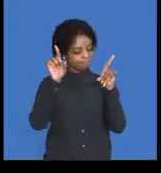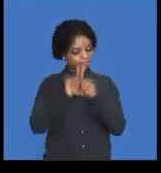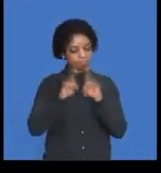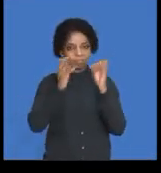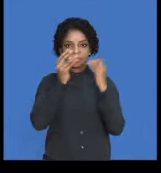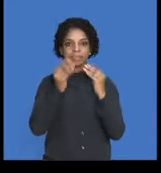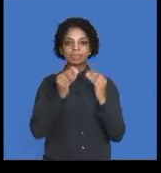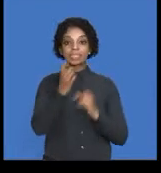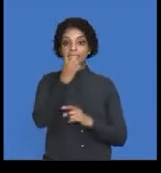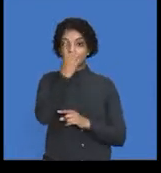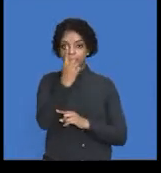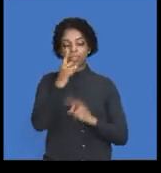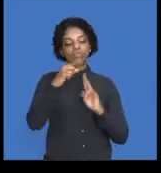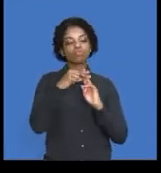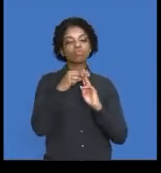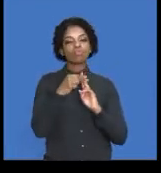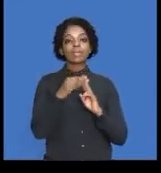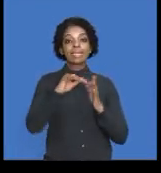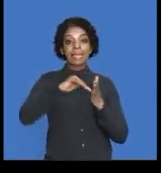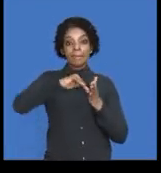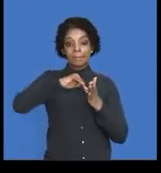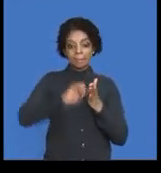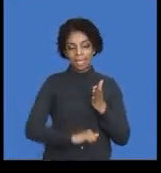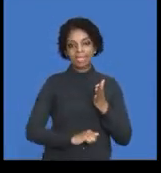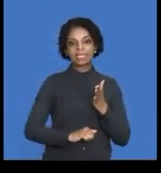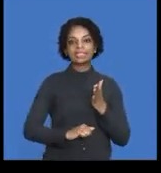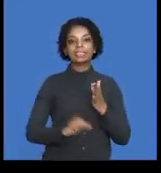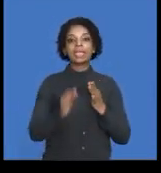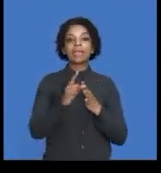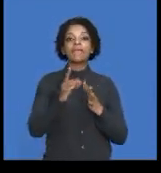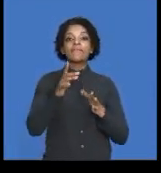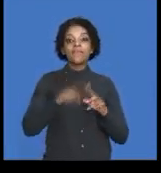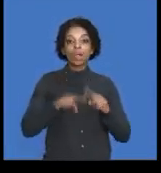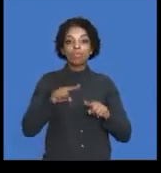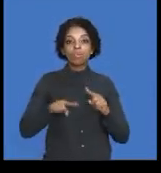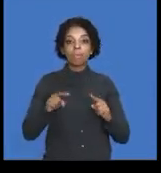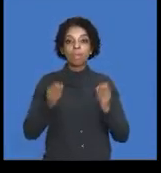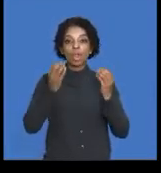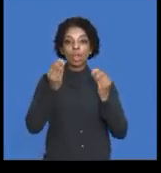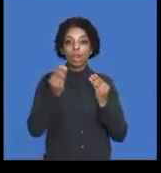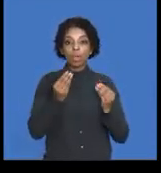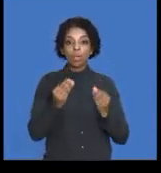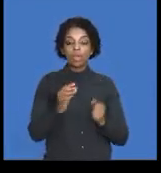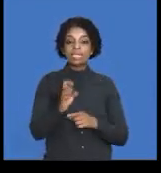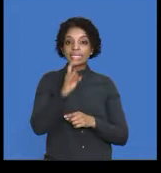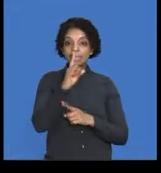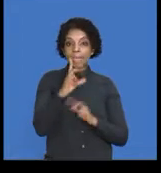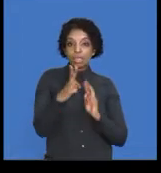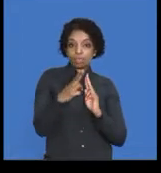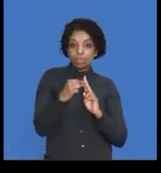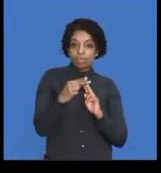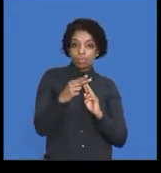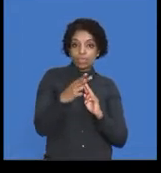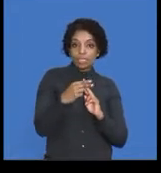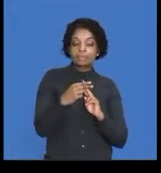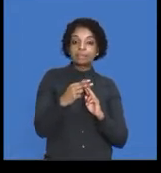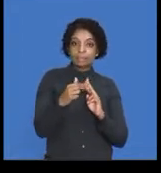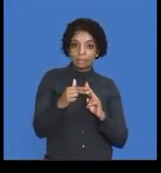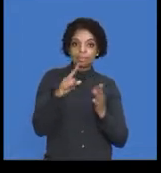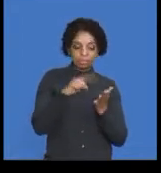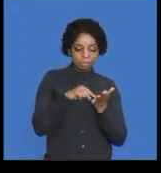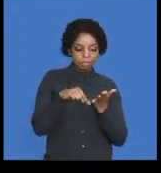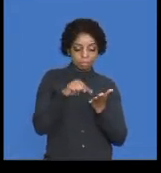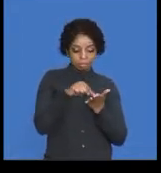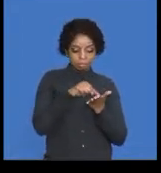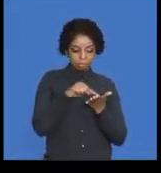unit minus variable cost per unit of 11 RAND and 75. And if you do the calculation here,